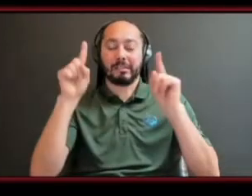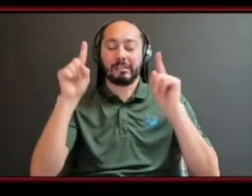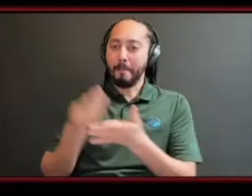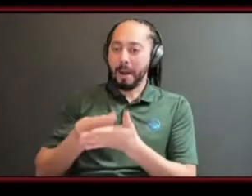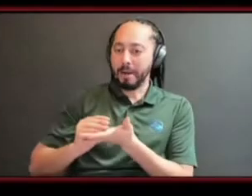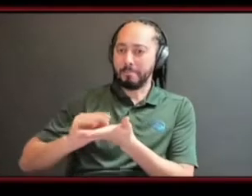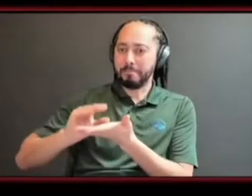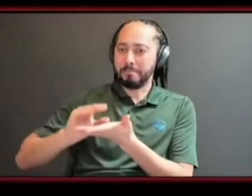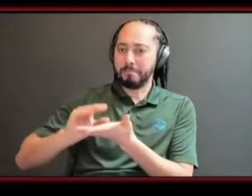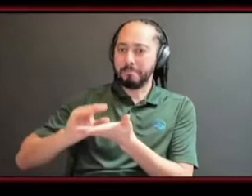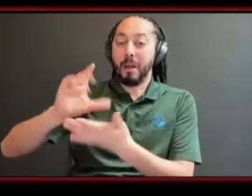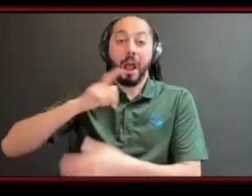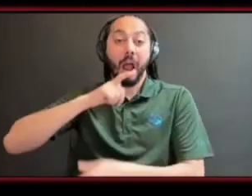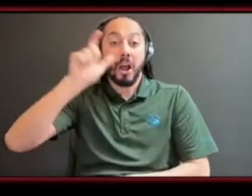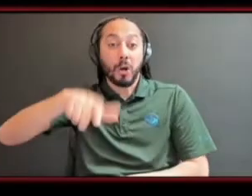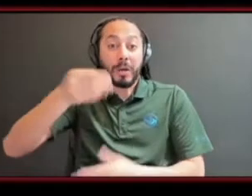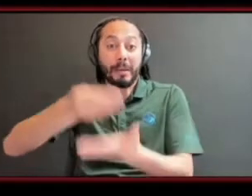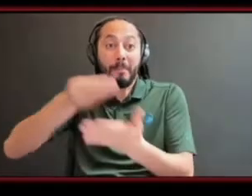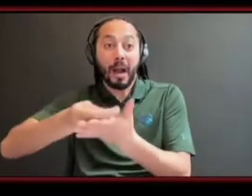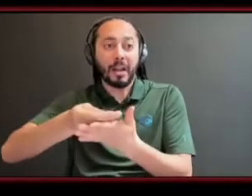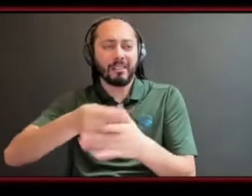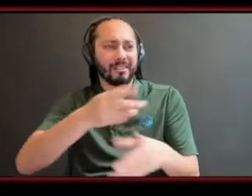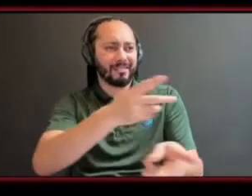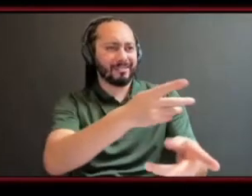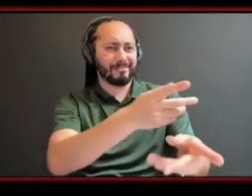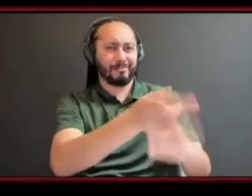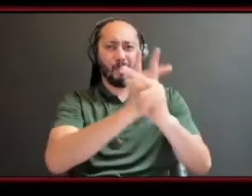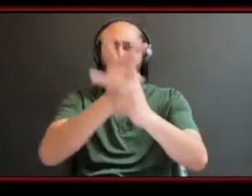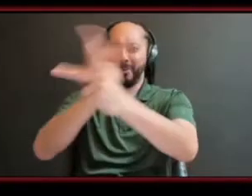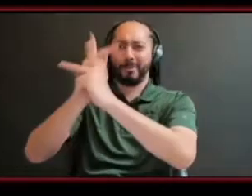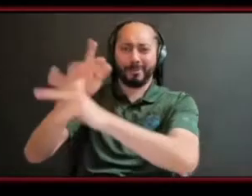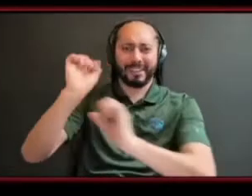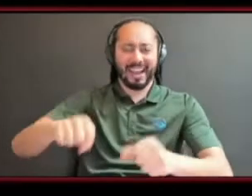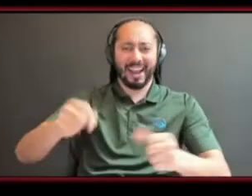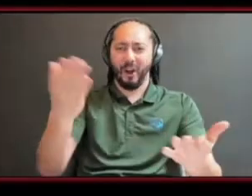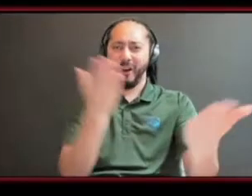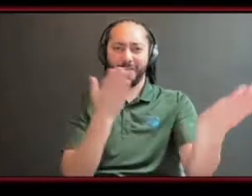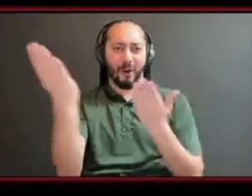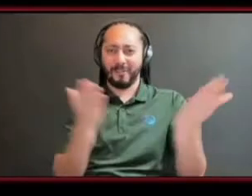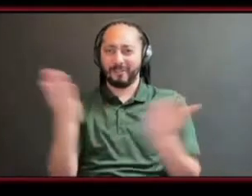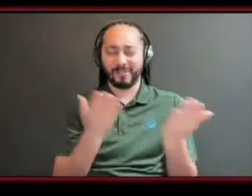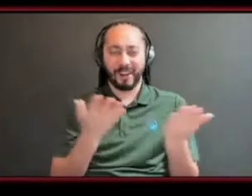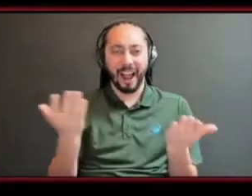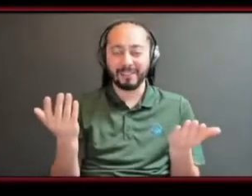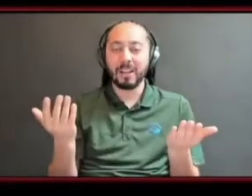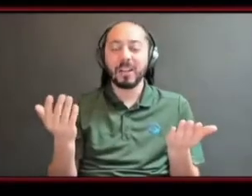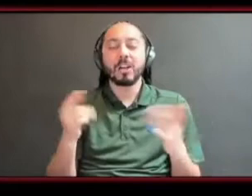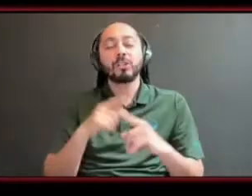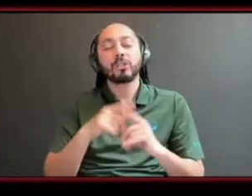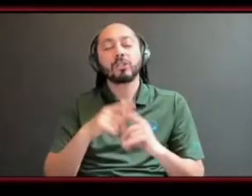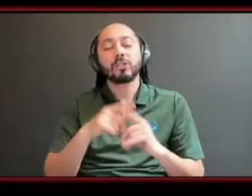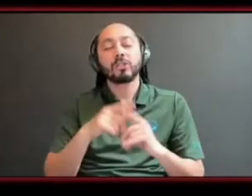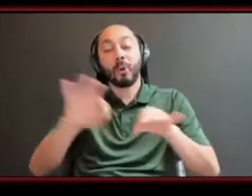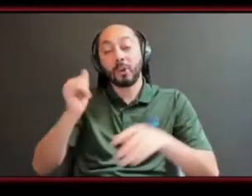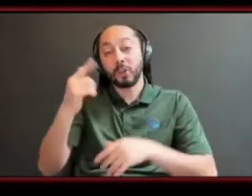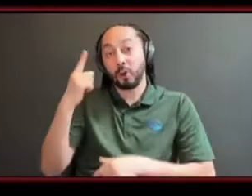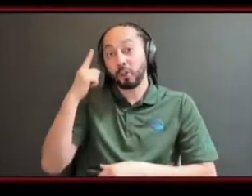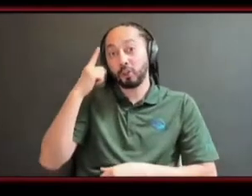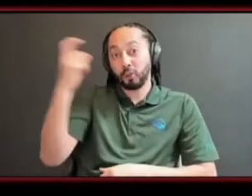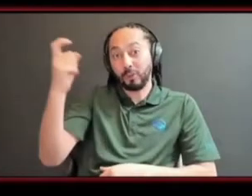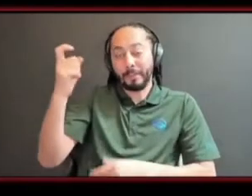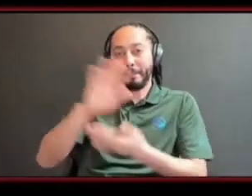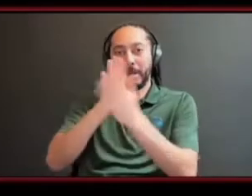when it comes to like having a dream is like when when your dream comes to reality and you got excess of funds like